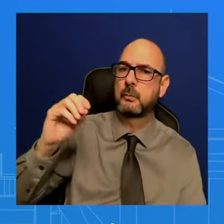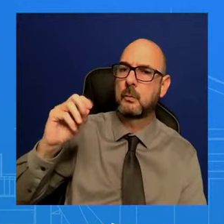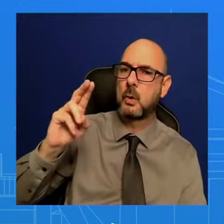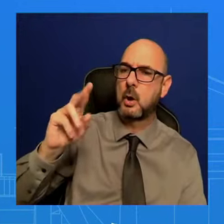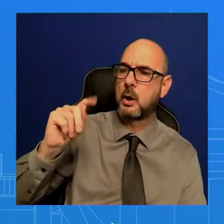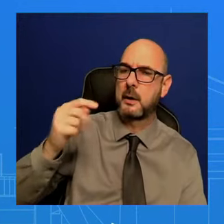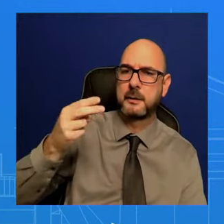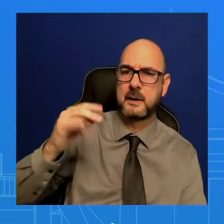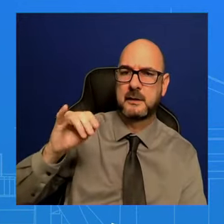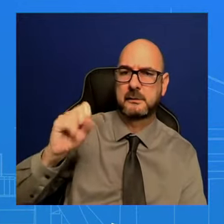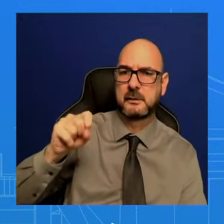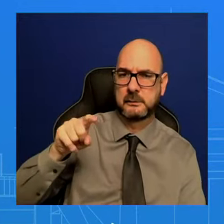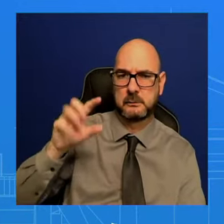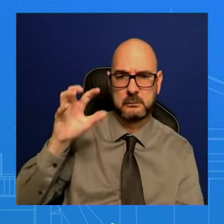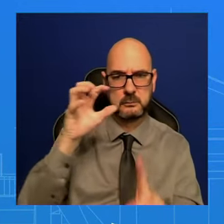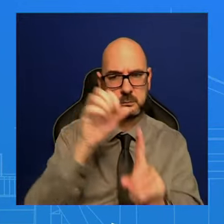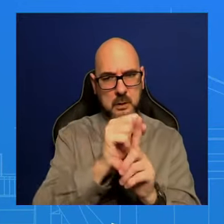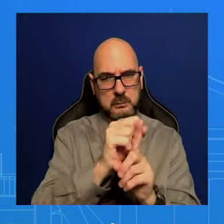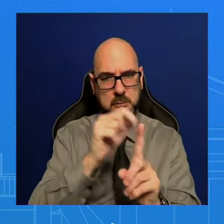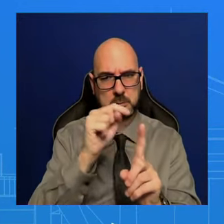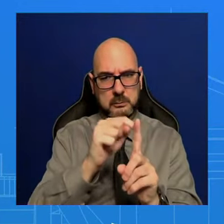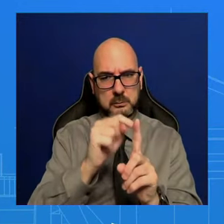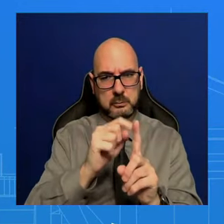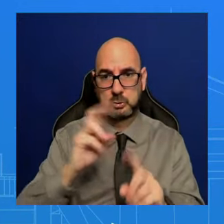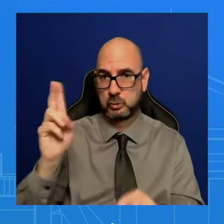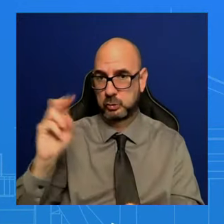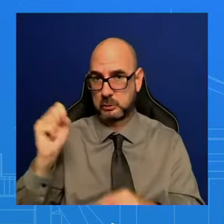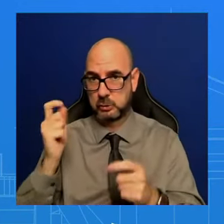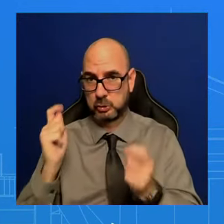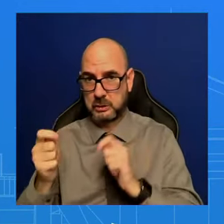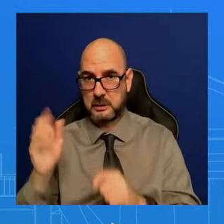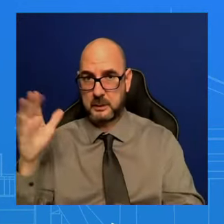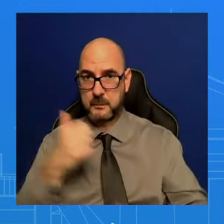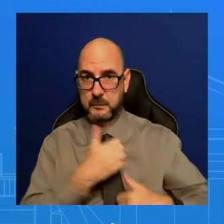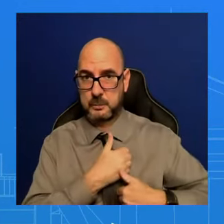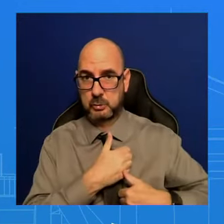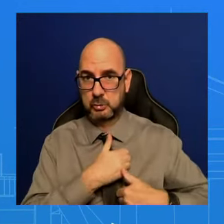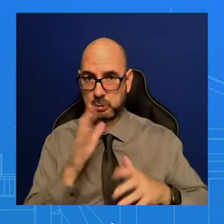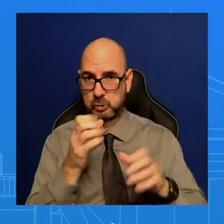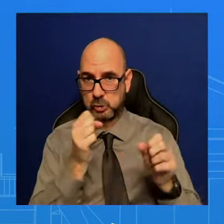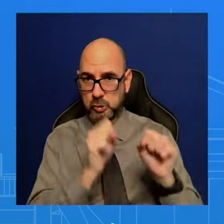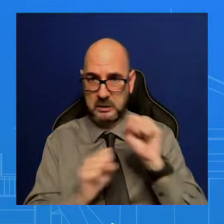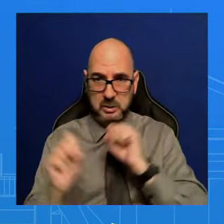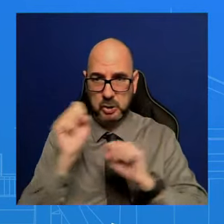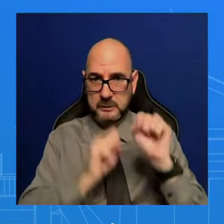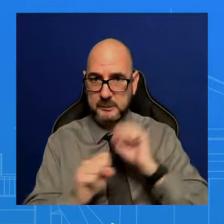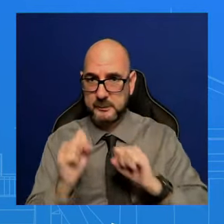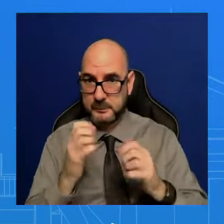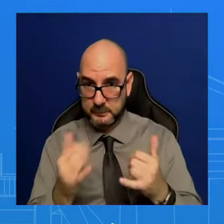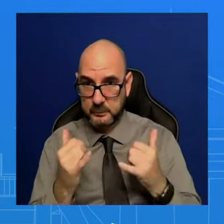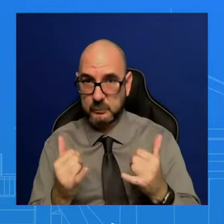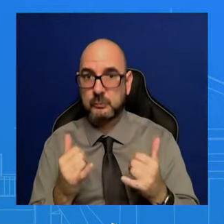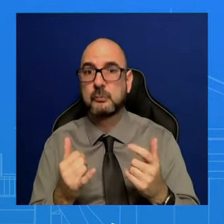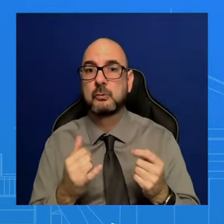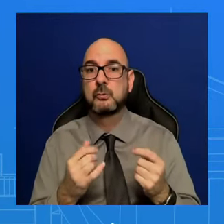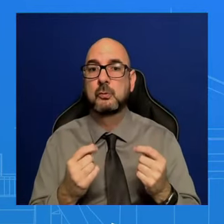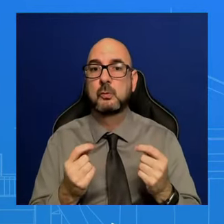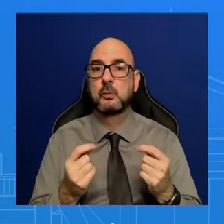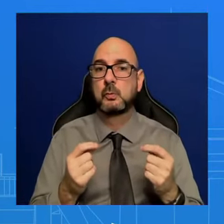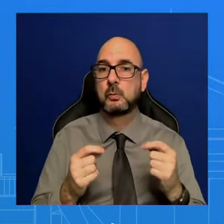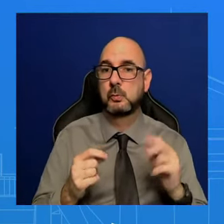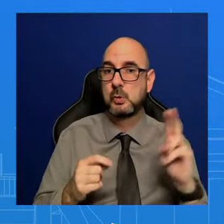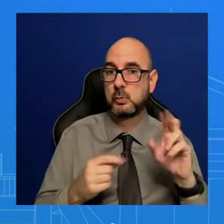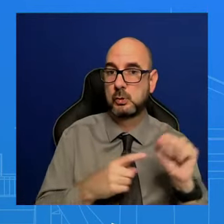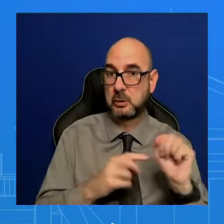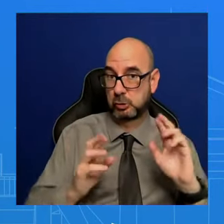strategy against Houthis in response to this deadly incident, is the U.S. going to step up attacks on Houthi positions in Yemen in response? So, look,